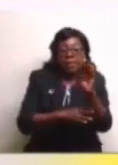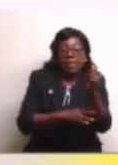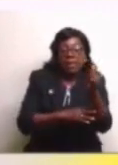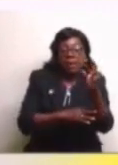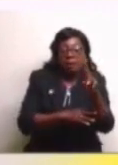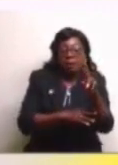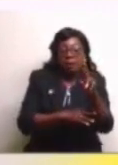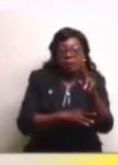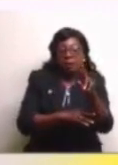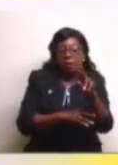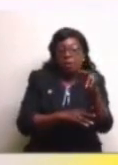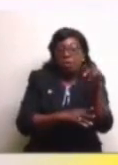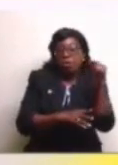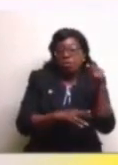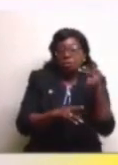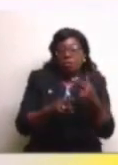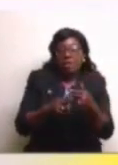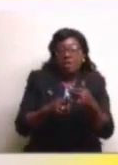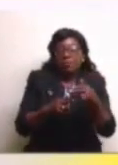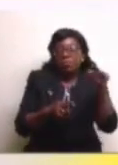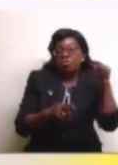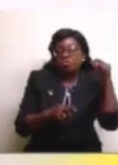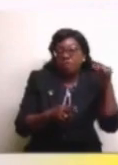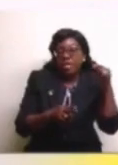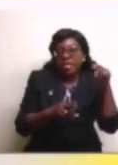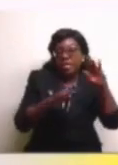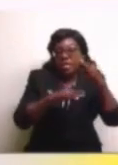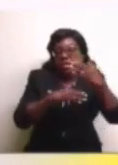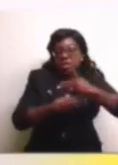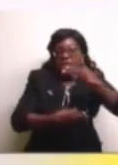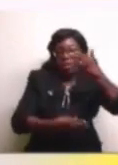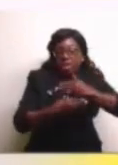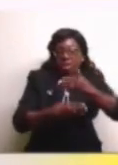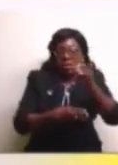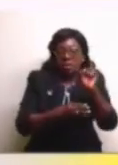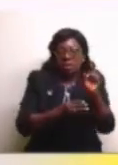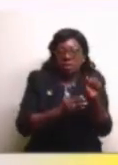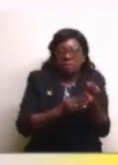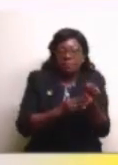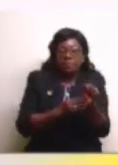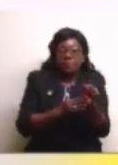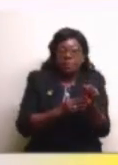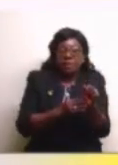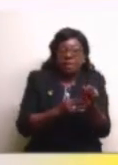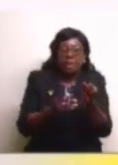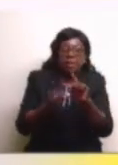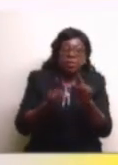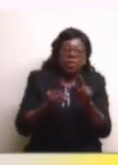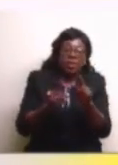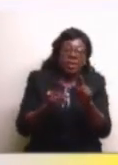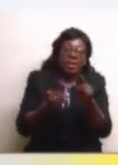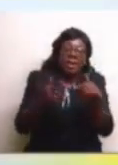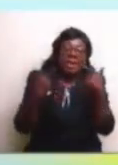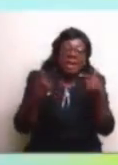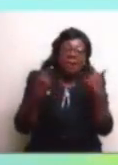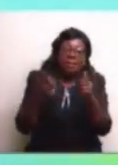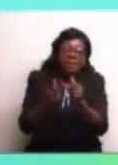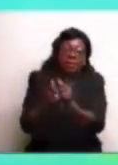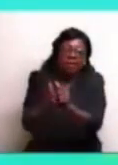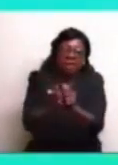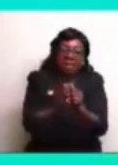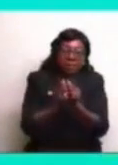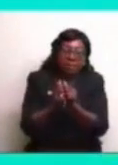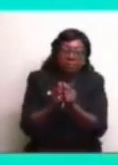called Green Shutters. And a friend of ours, mutual friend of ours, Doc Sweeting, was cracking a joke with him. And he said,